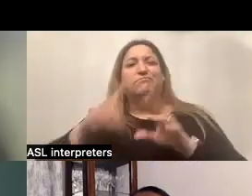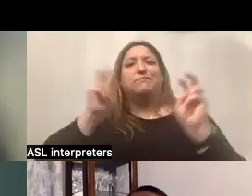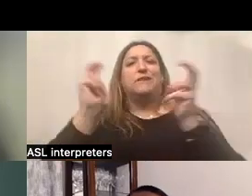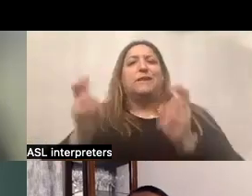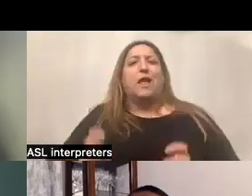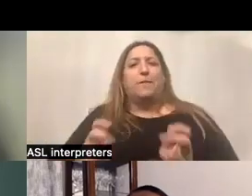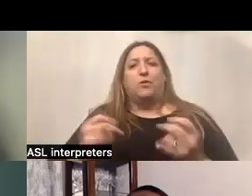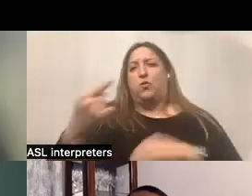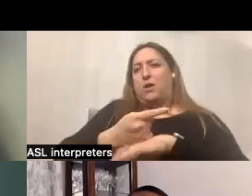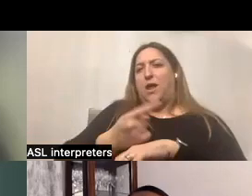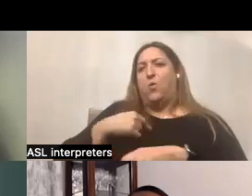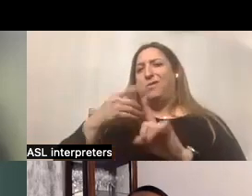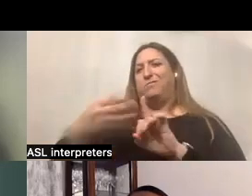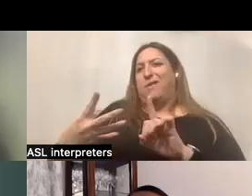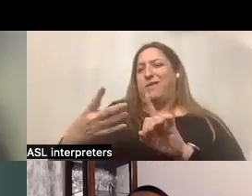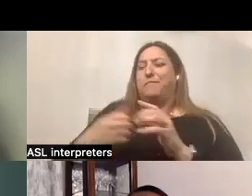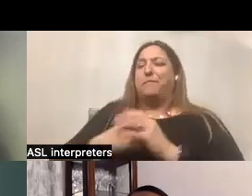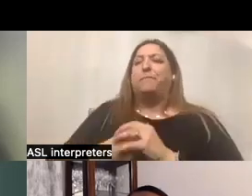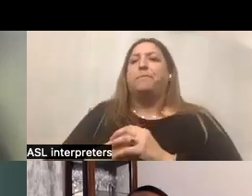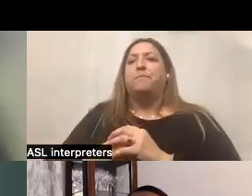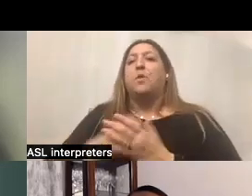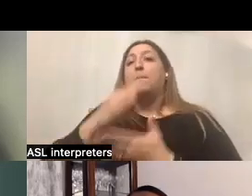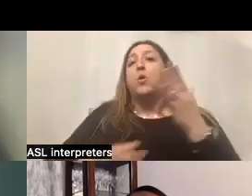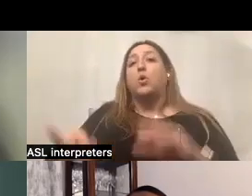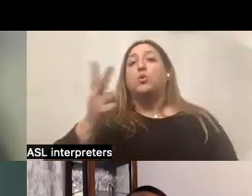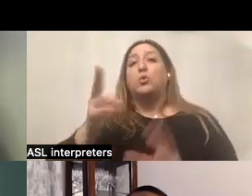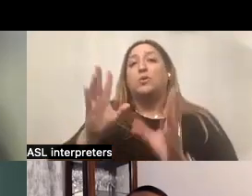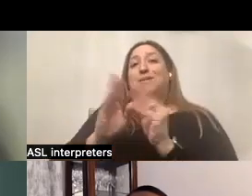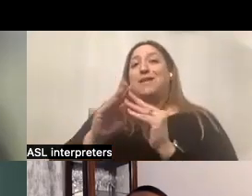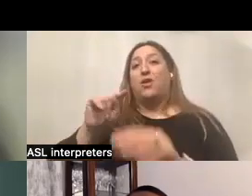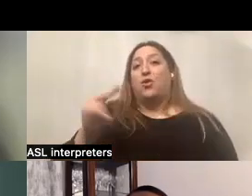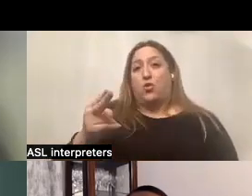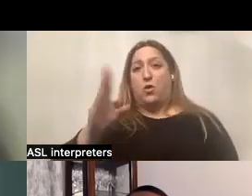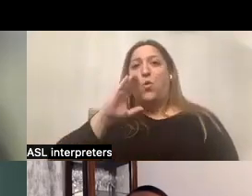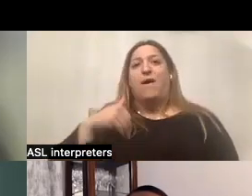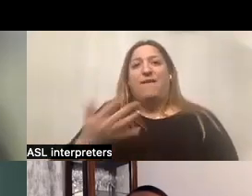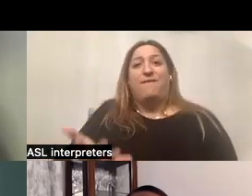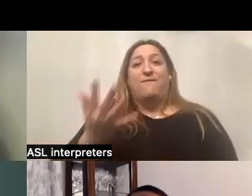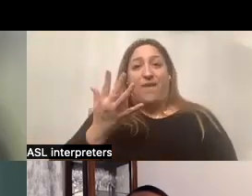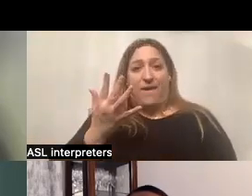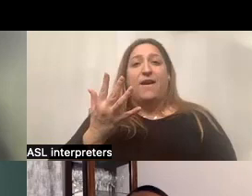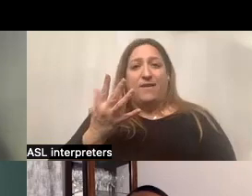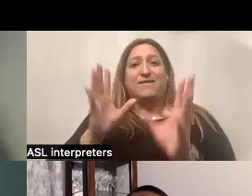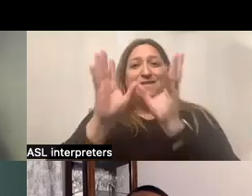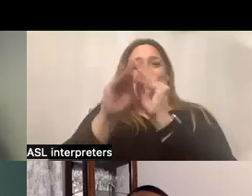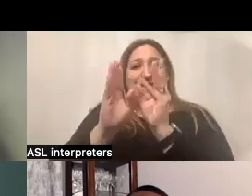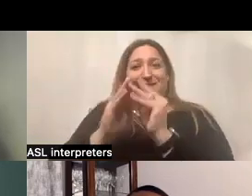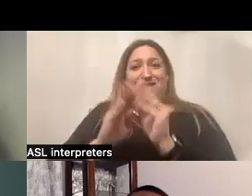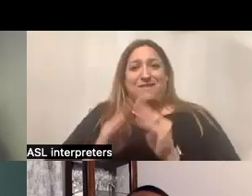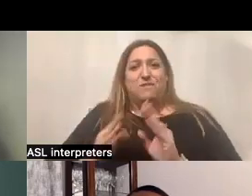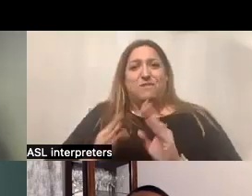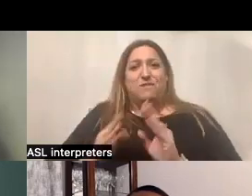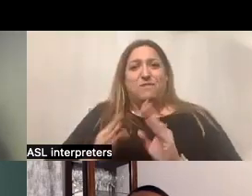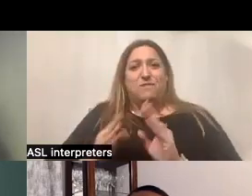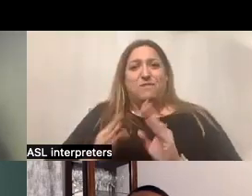hear about tonight. The part two session on Thursday will have five sessions that will run from